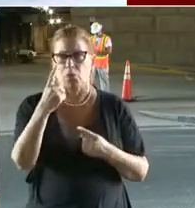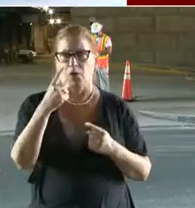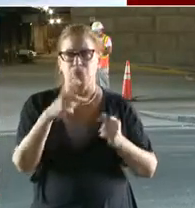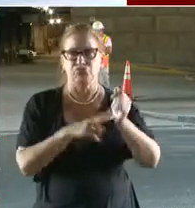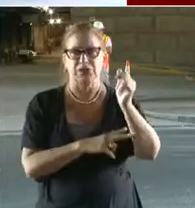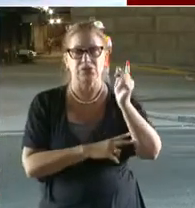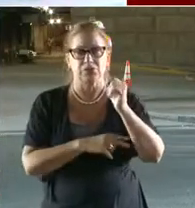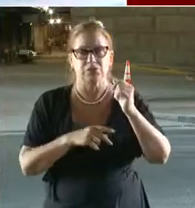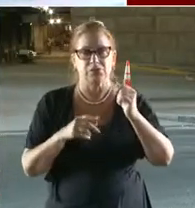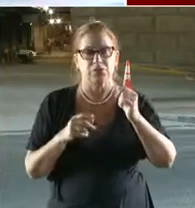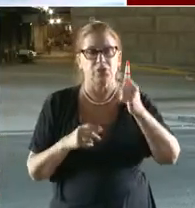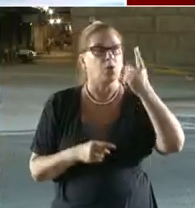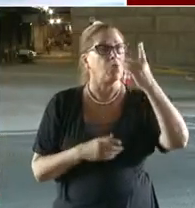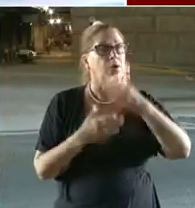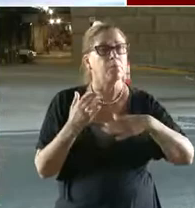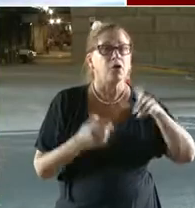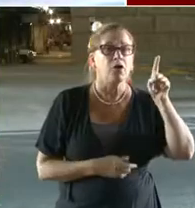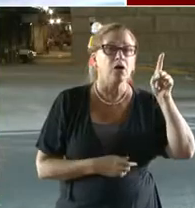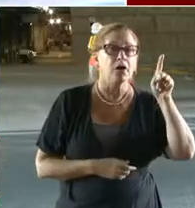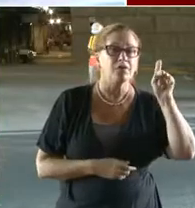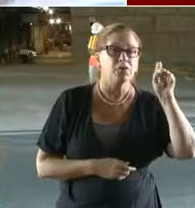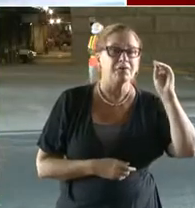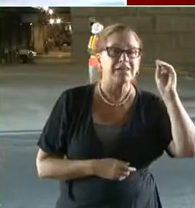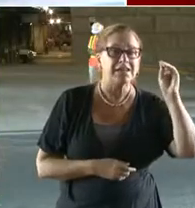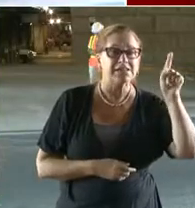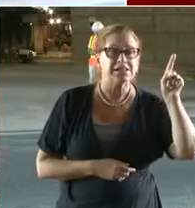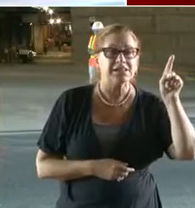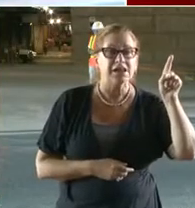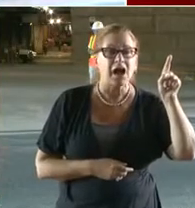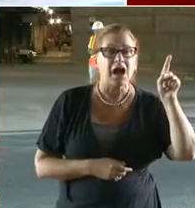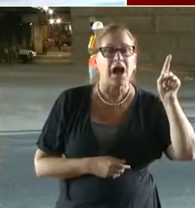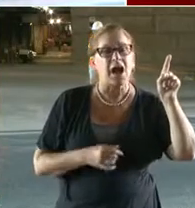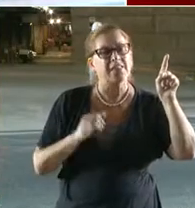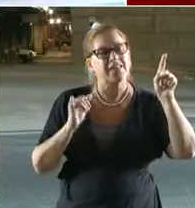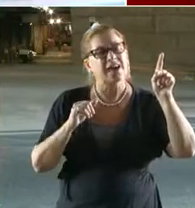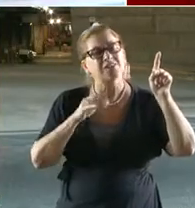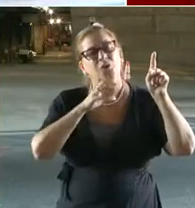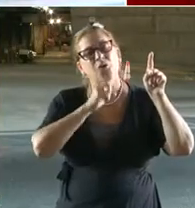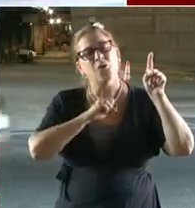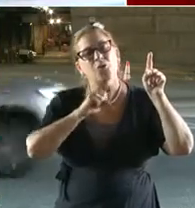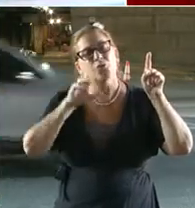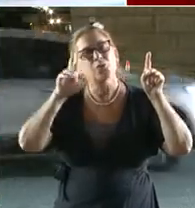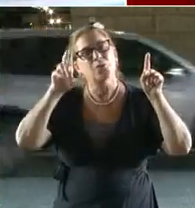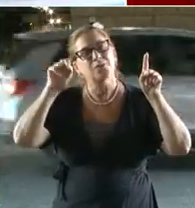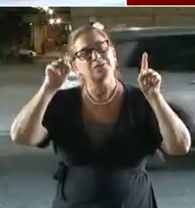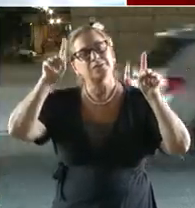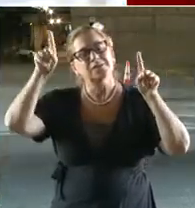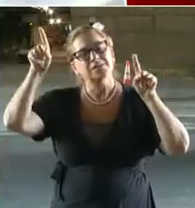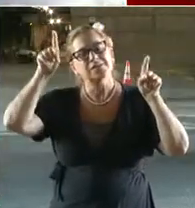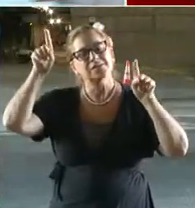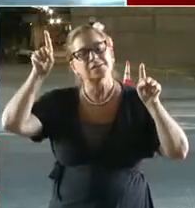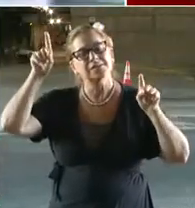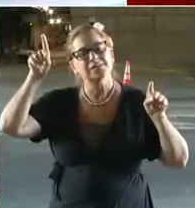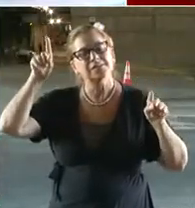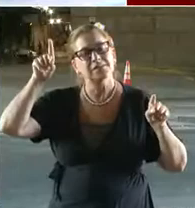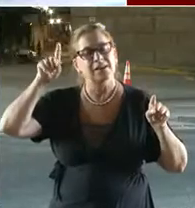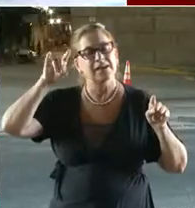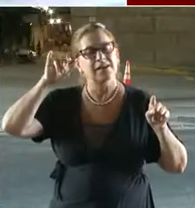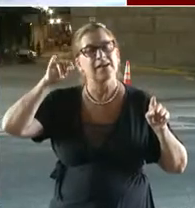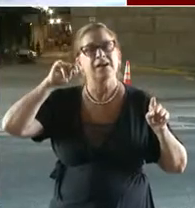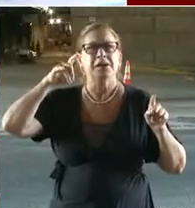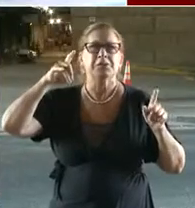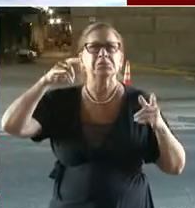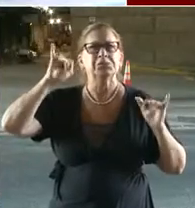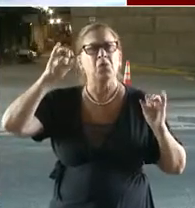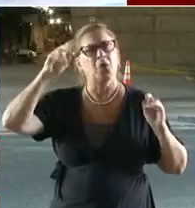side of the bridge is in bad shape. That could make it poor. Well, the rest of it is good. So it's difficult to discern. You